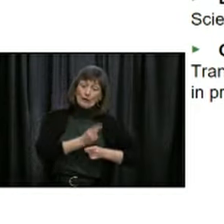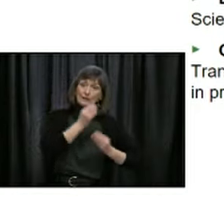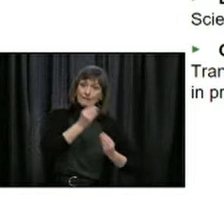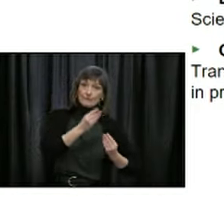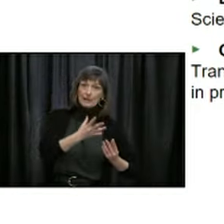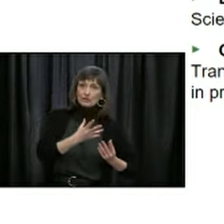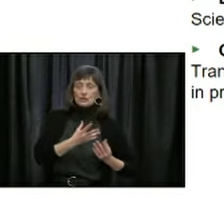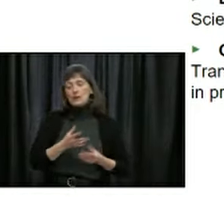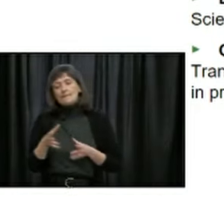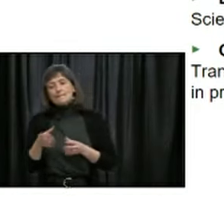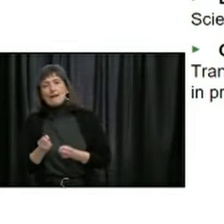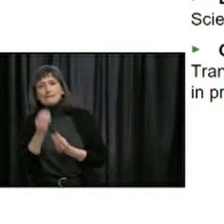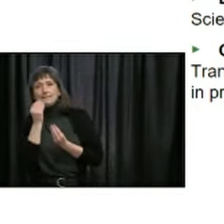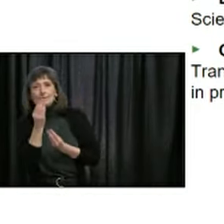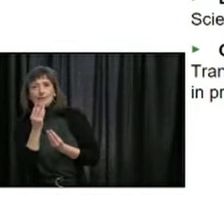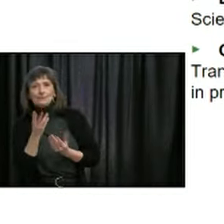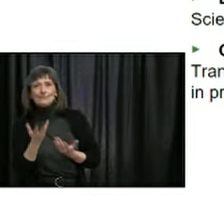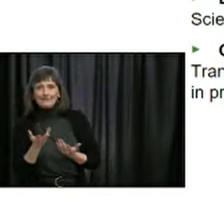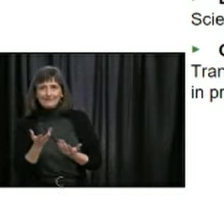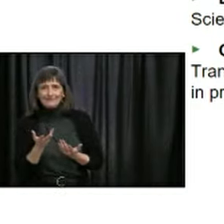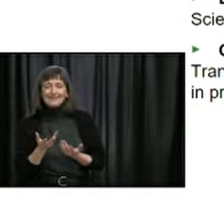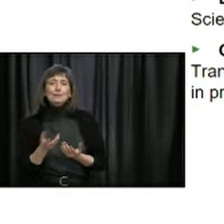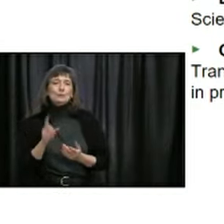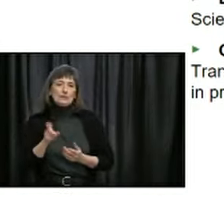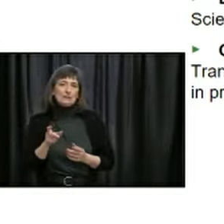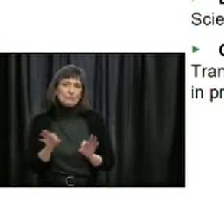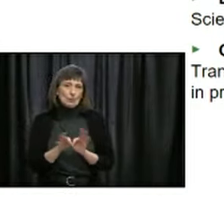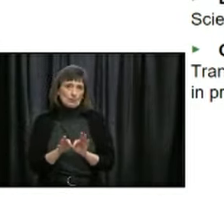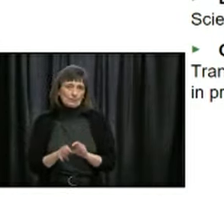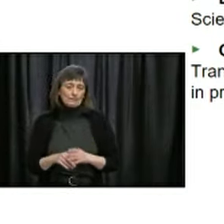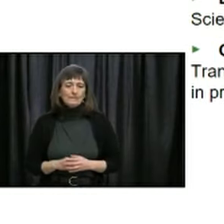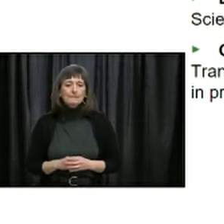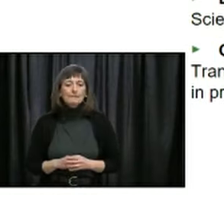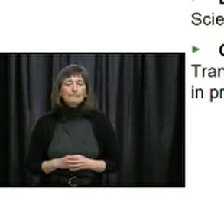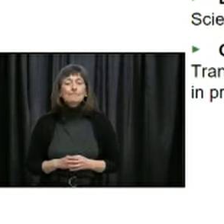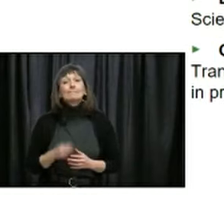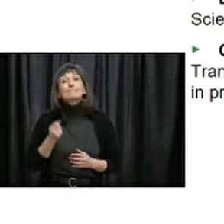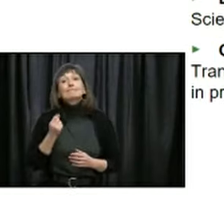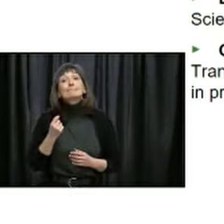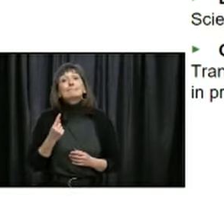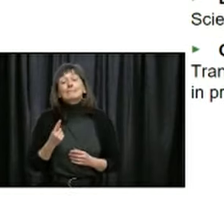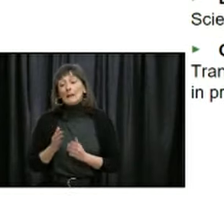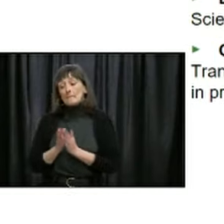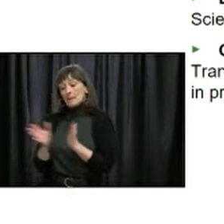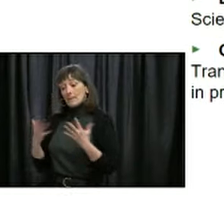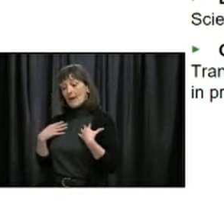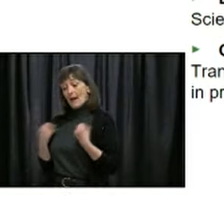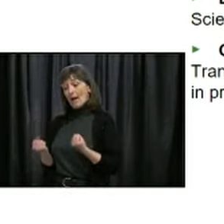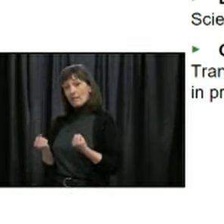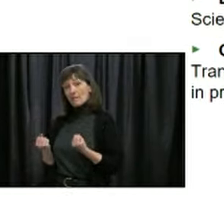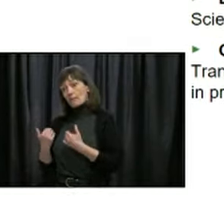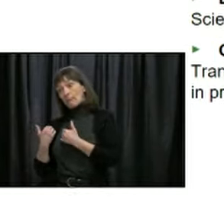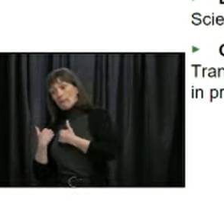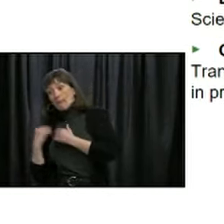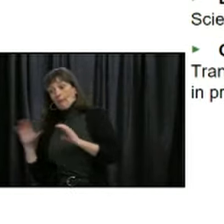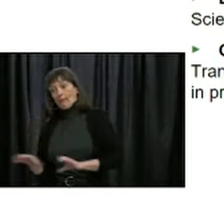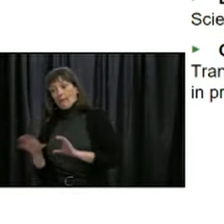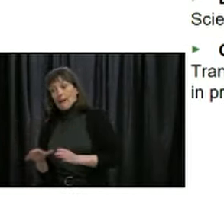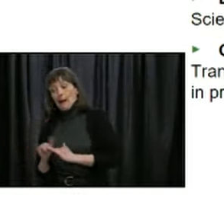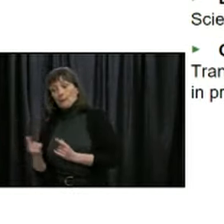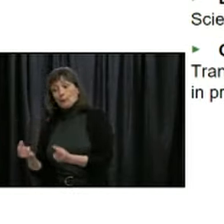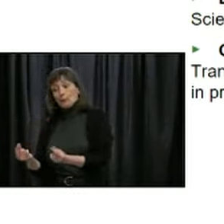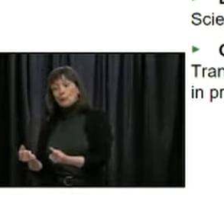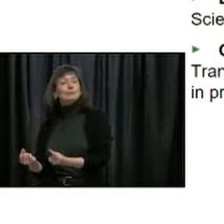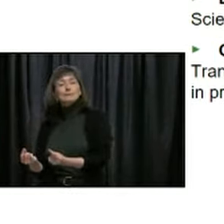unfolds in our province. Learning to live with COVID-19 cannot be accomplished by public health alone. It will take a concerted